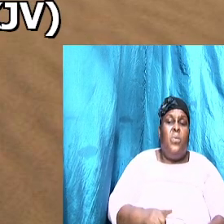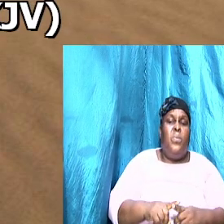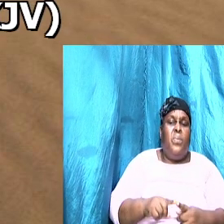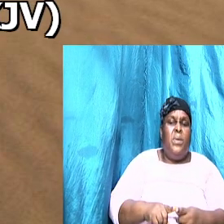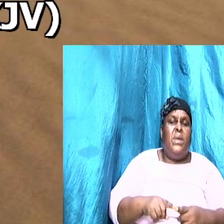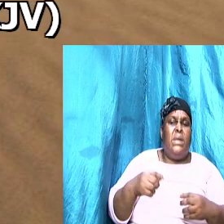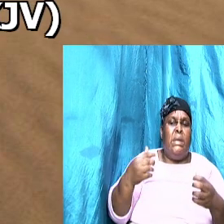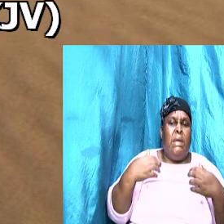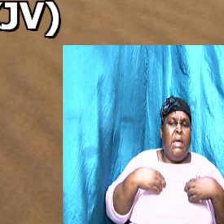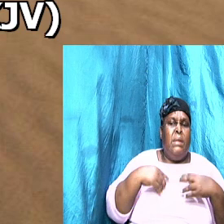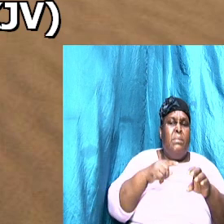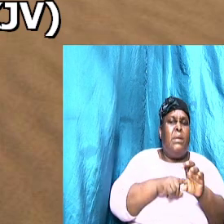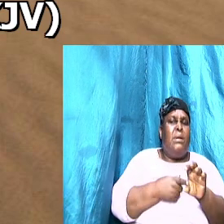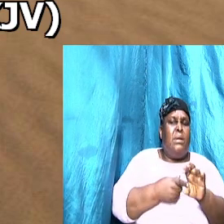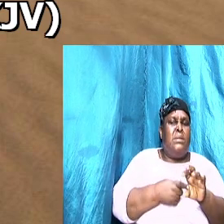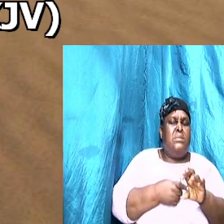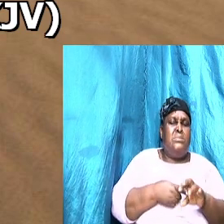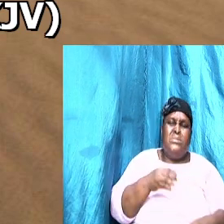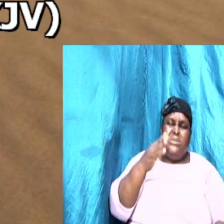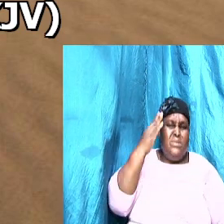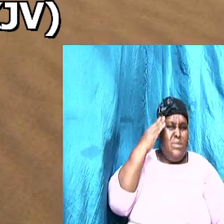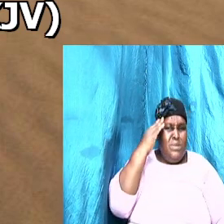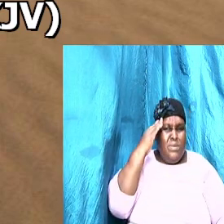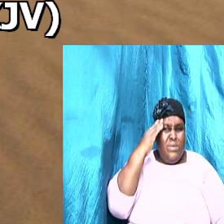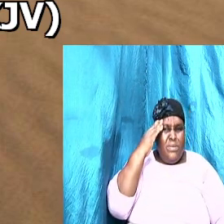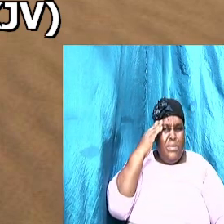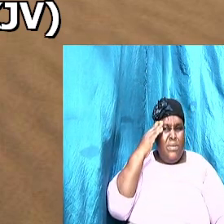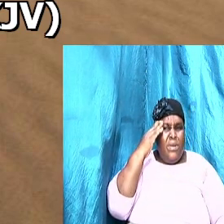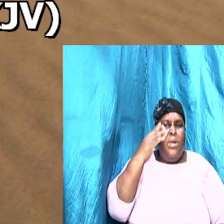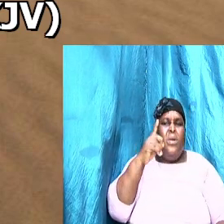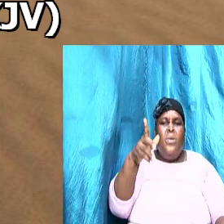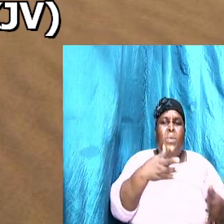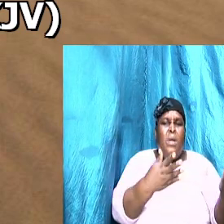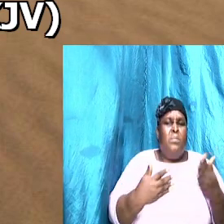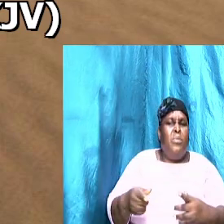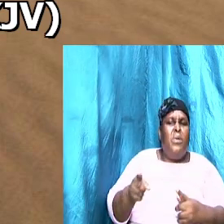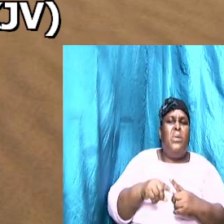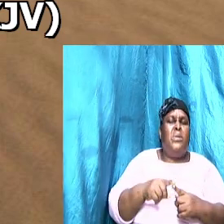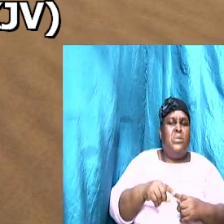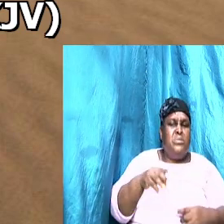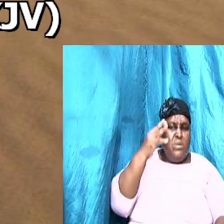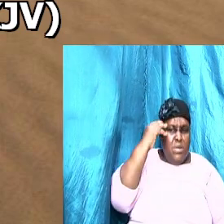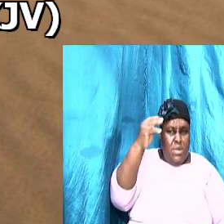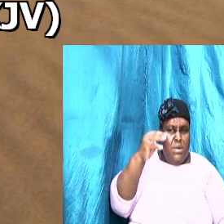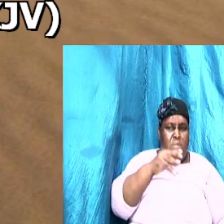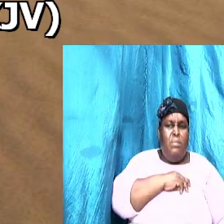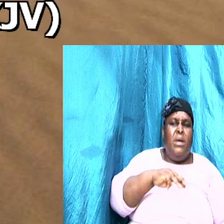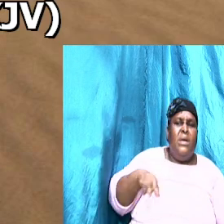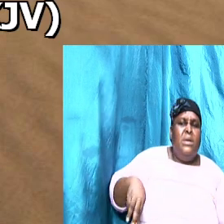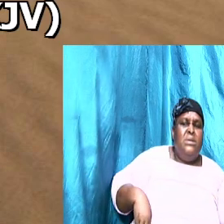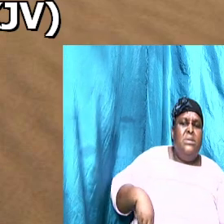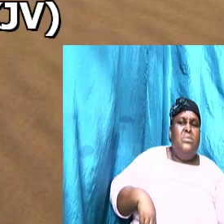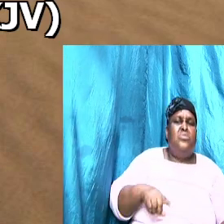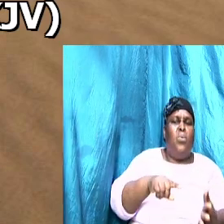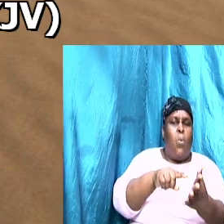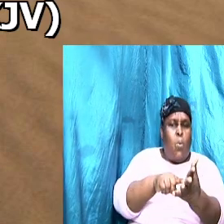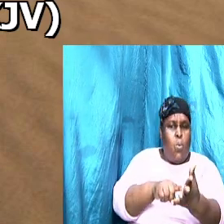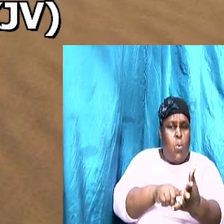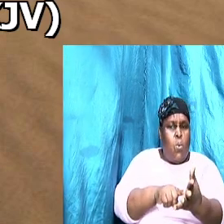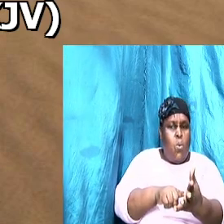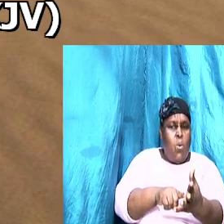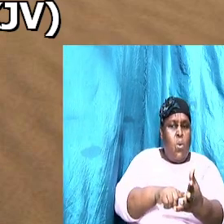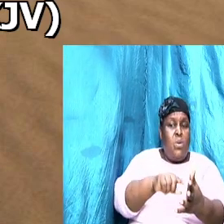when he had begun to reckon, one was brought unto him which owed him